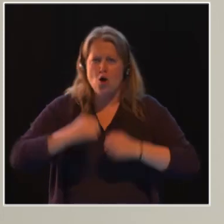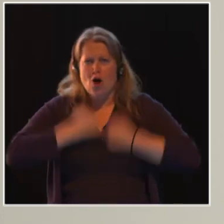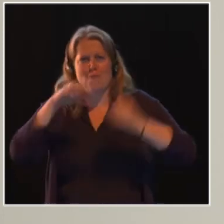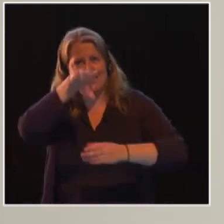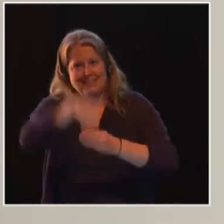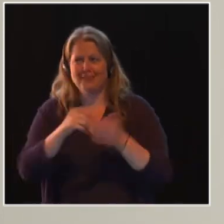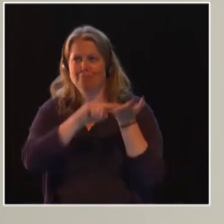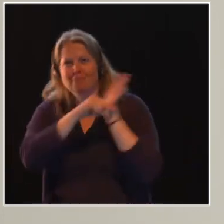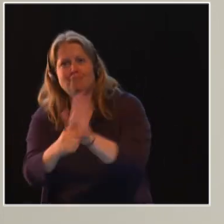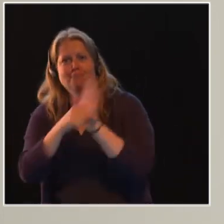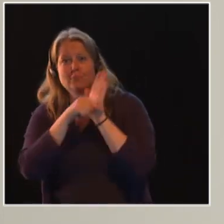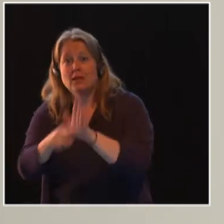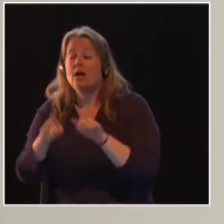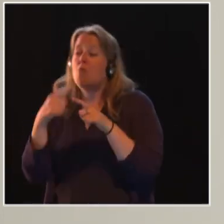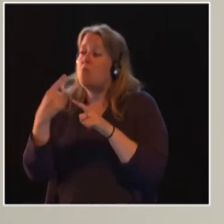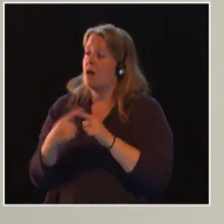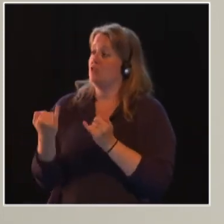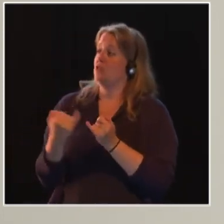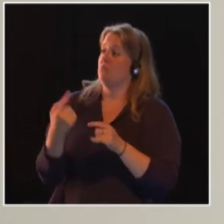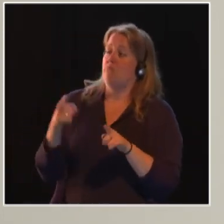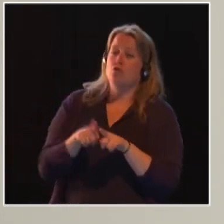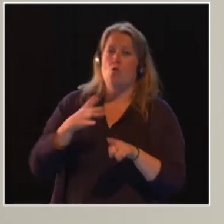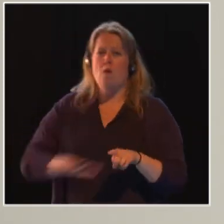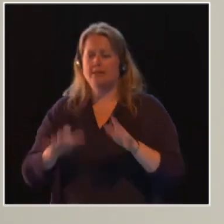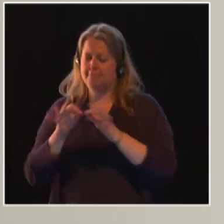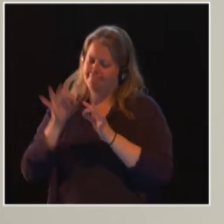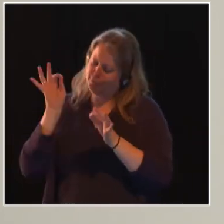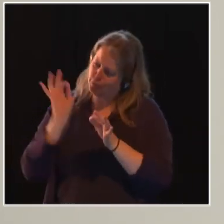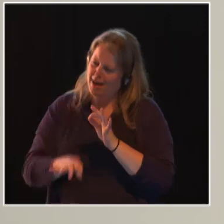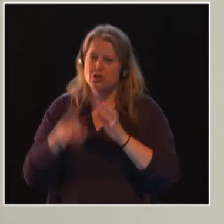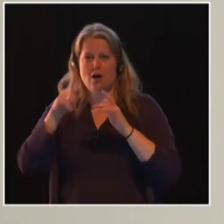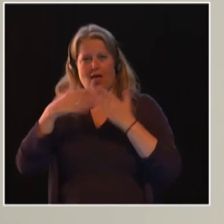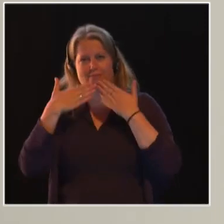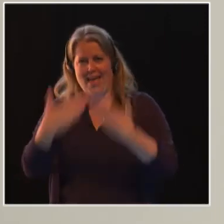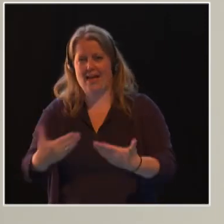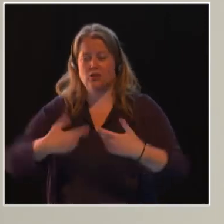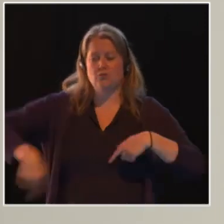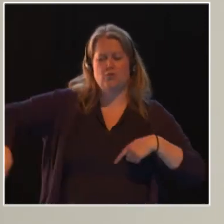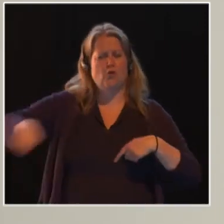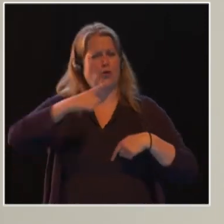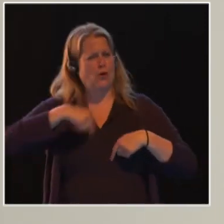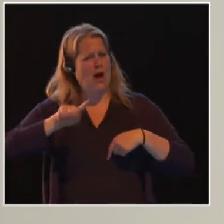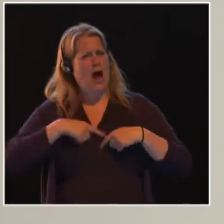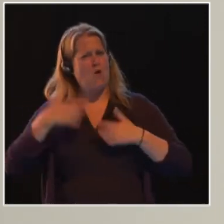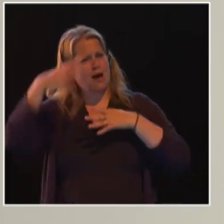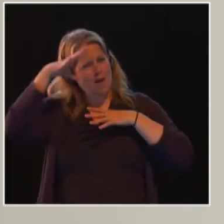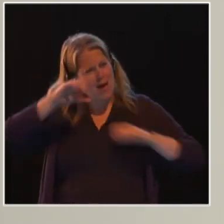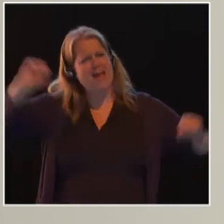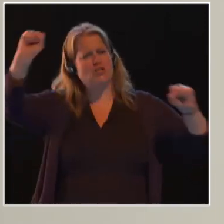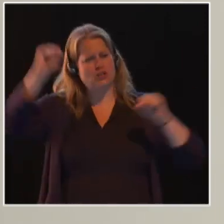special thanks to our 24 She's We Ambassadors, journalists and doctors,